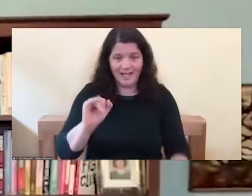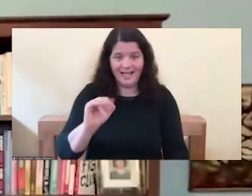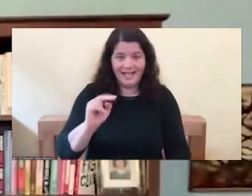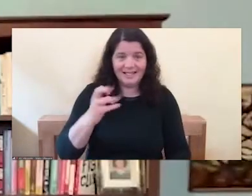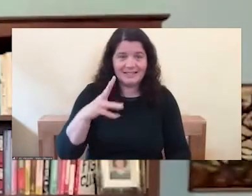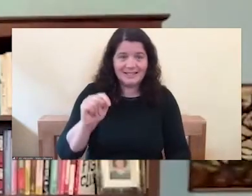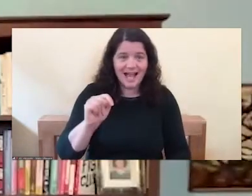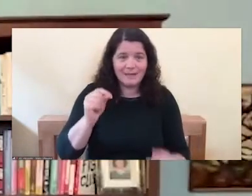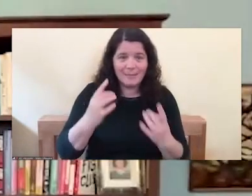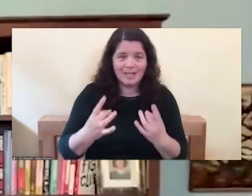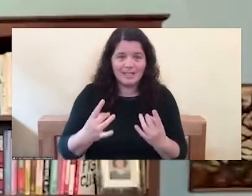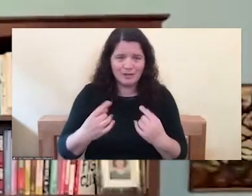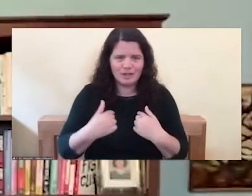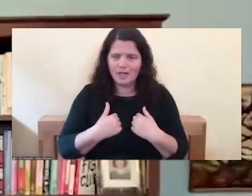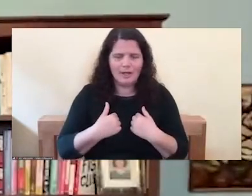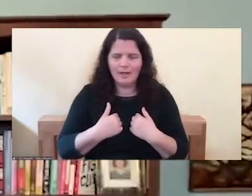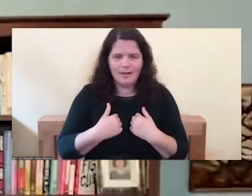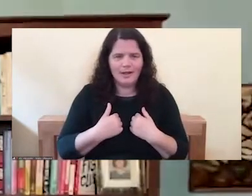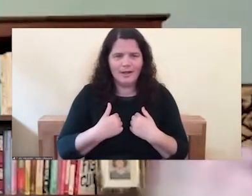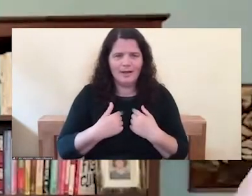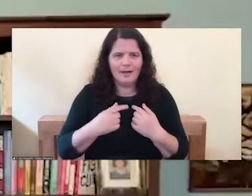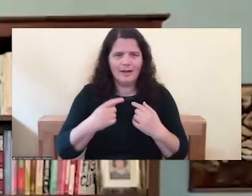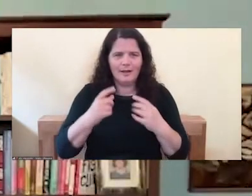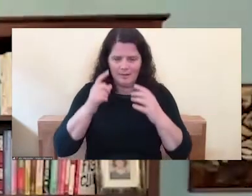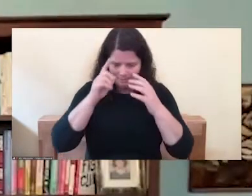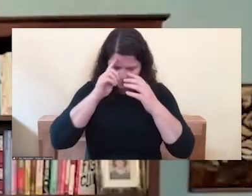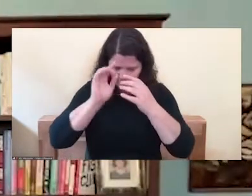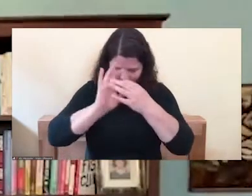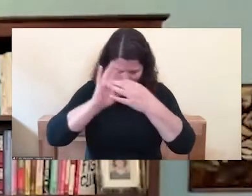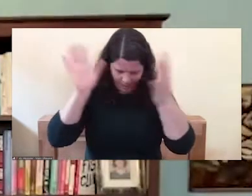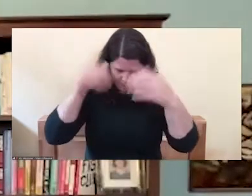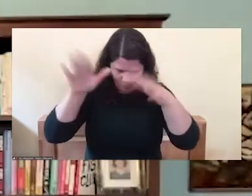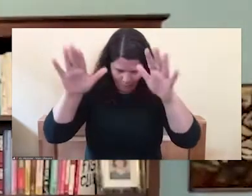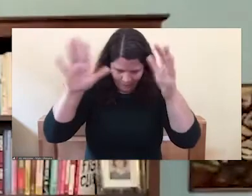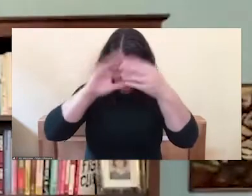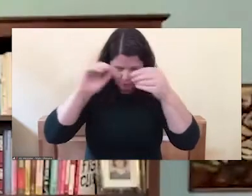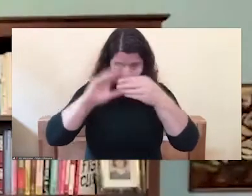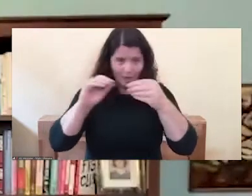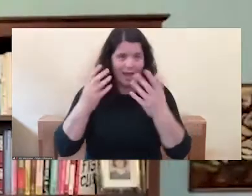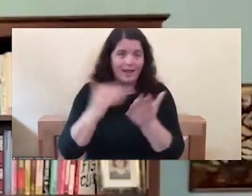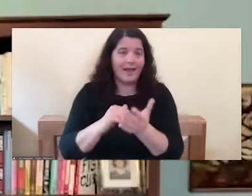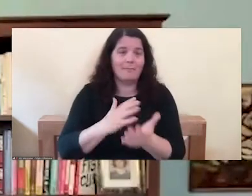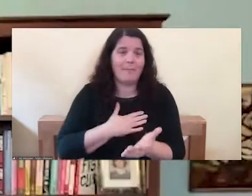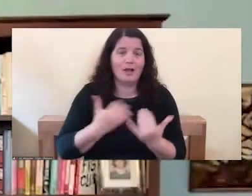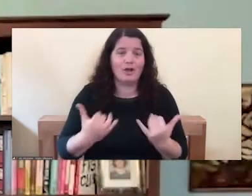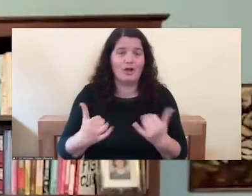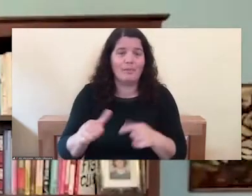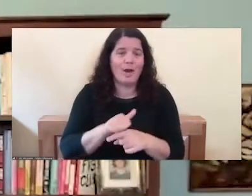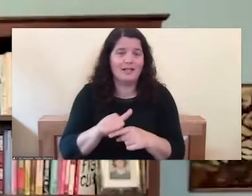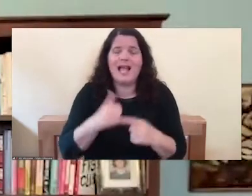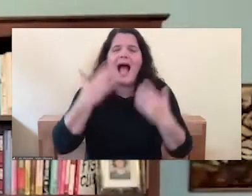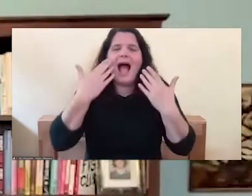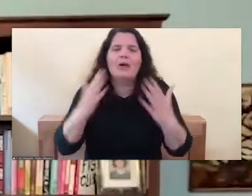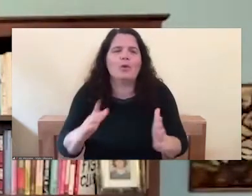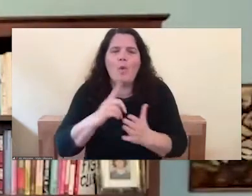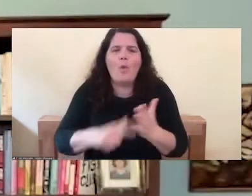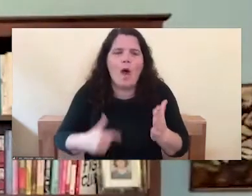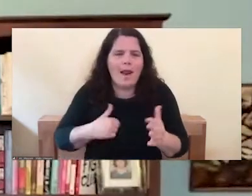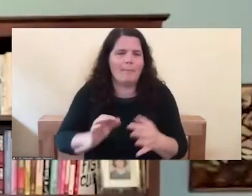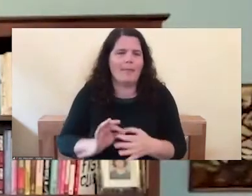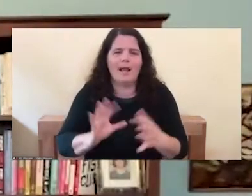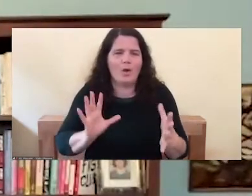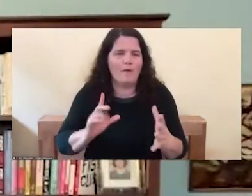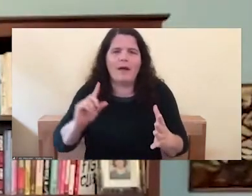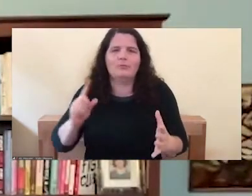I actually find sometimes it's easier just to drop the story. Like I said, my current practice, I let, I don't even know what I'm letting go of. I'm just working